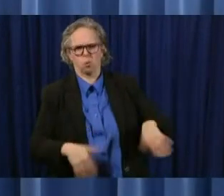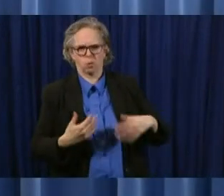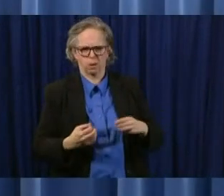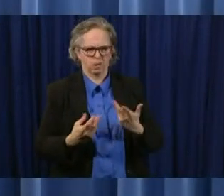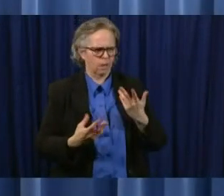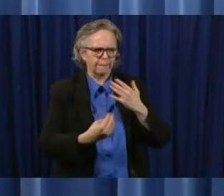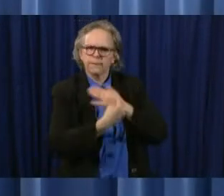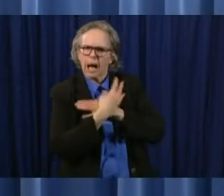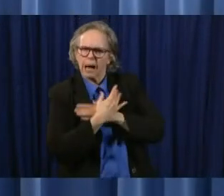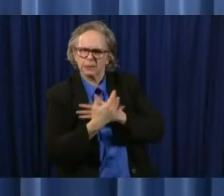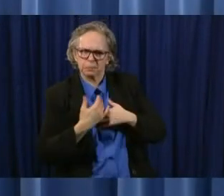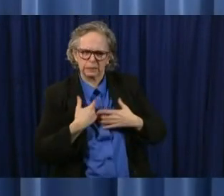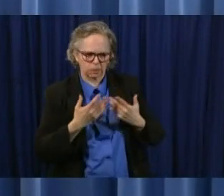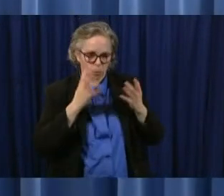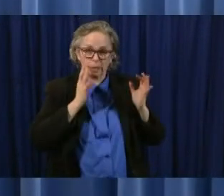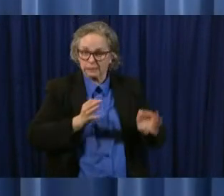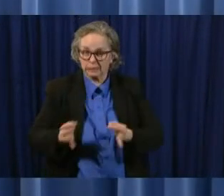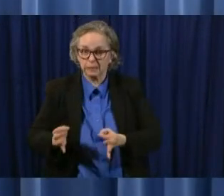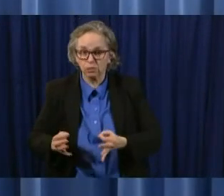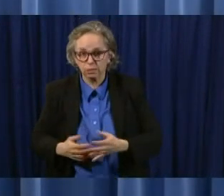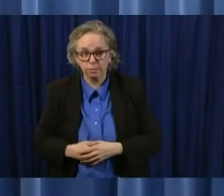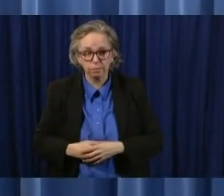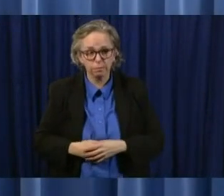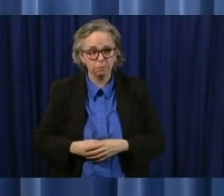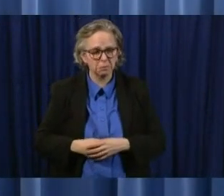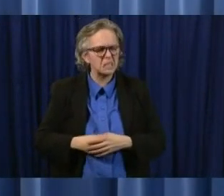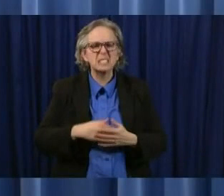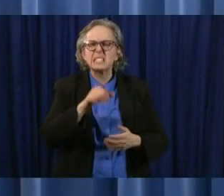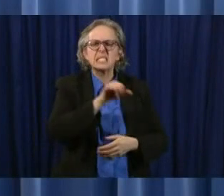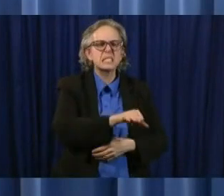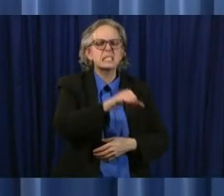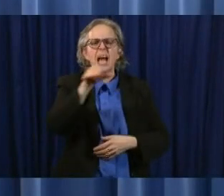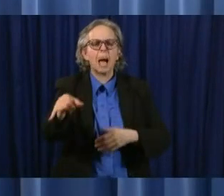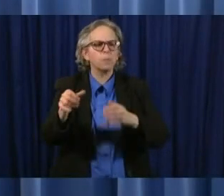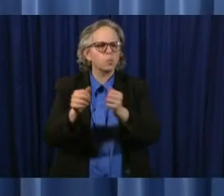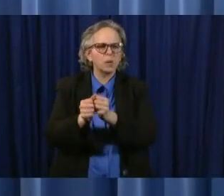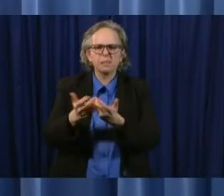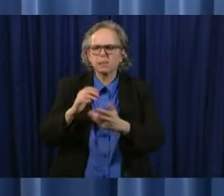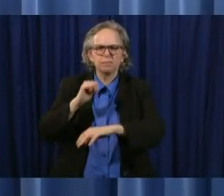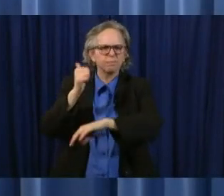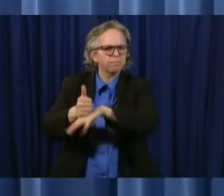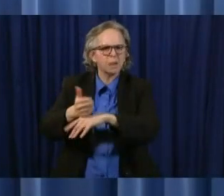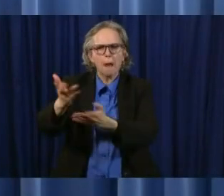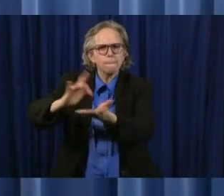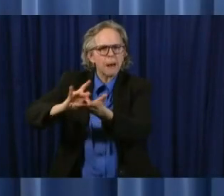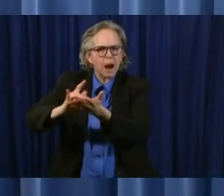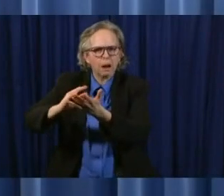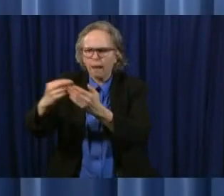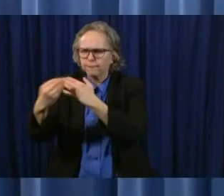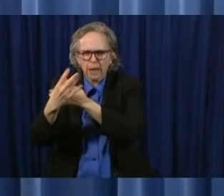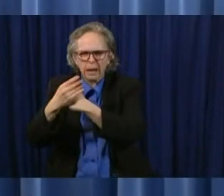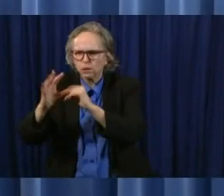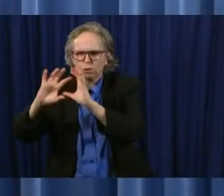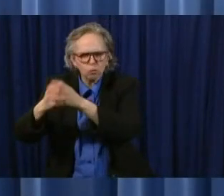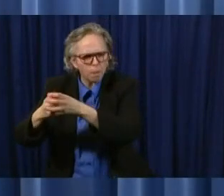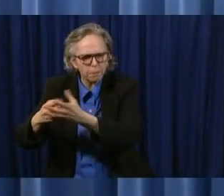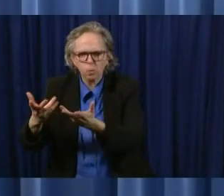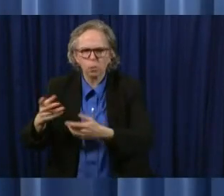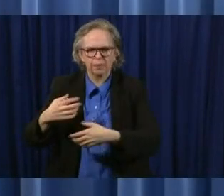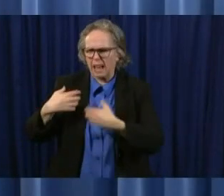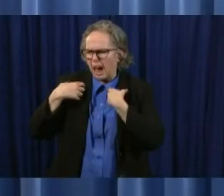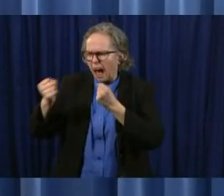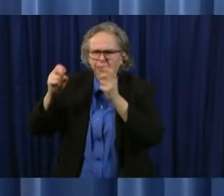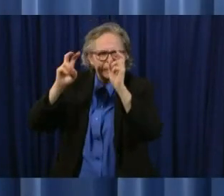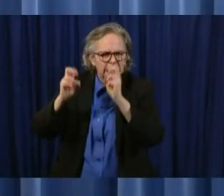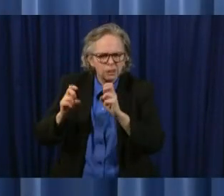we did the same thing and putting a working group together on medical decisions and and health issues uh and continue to